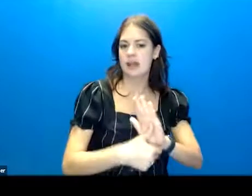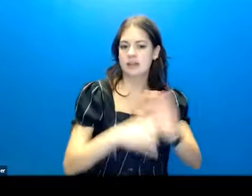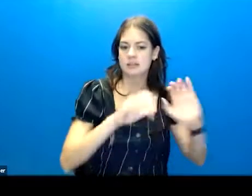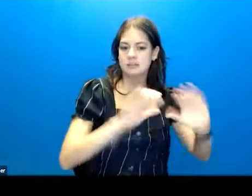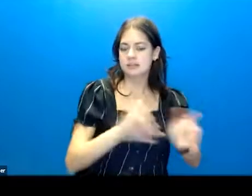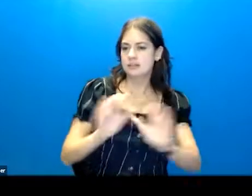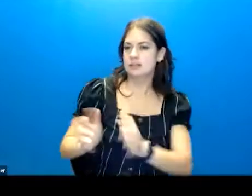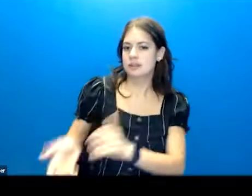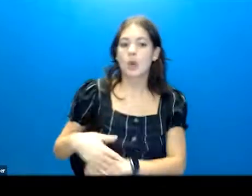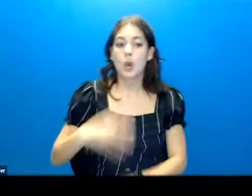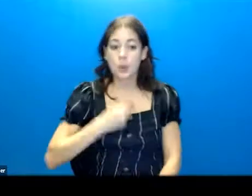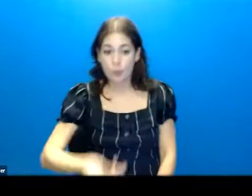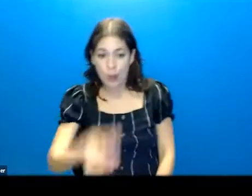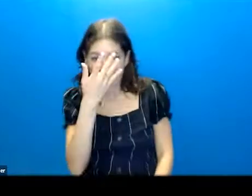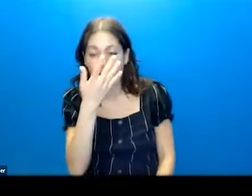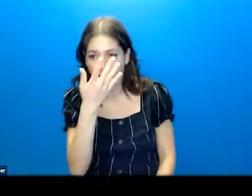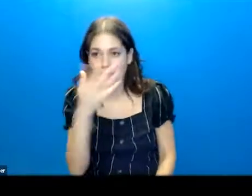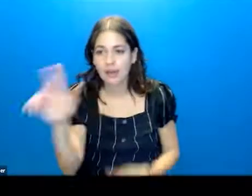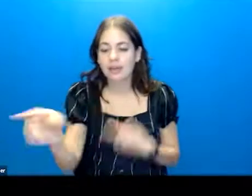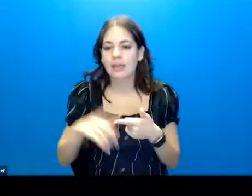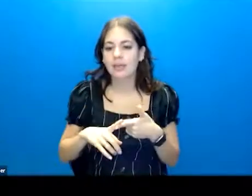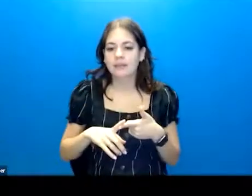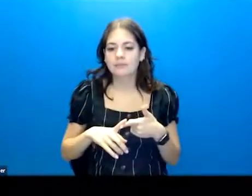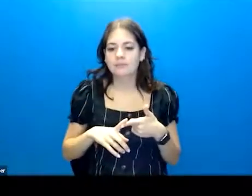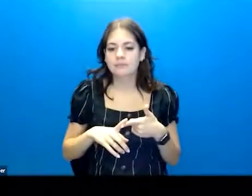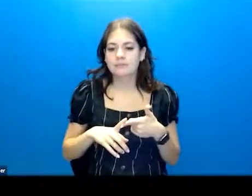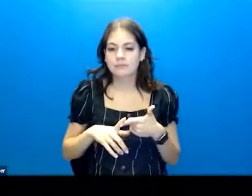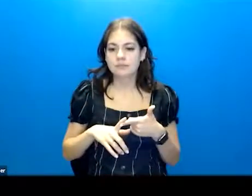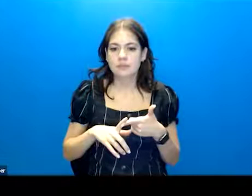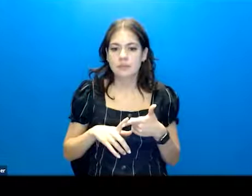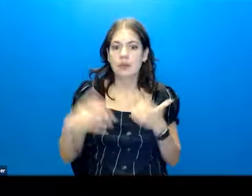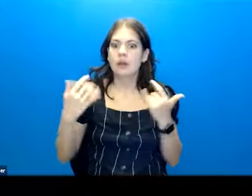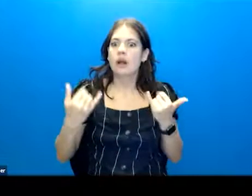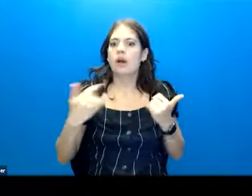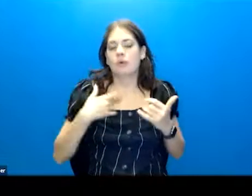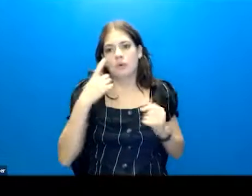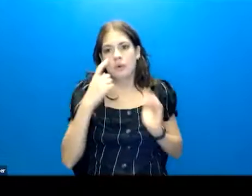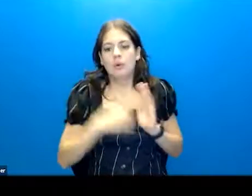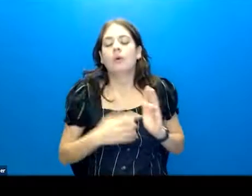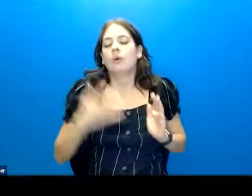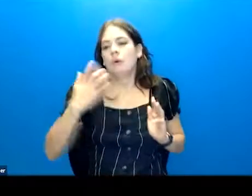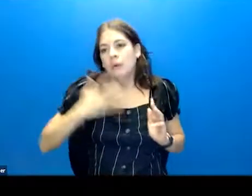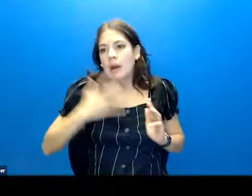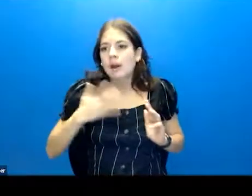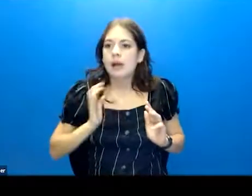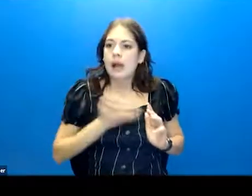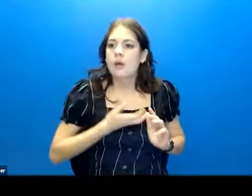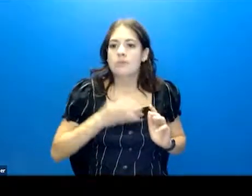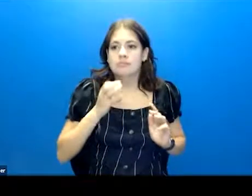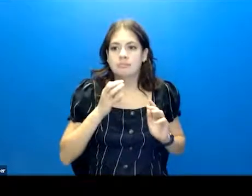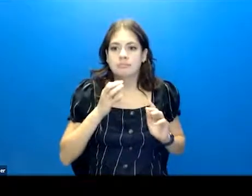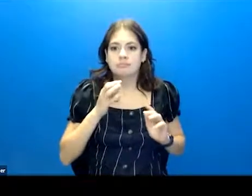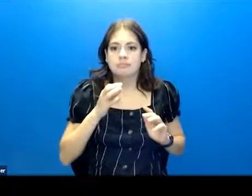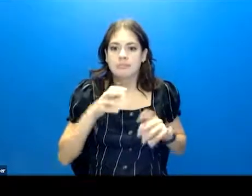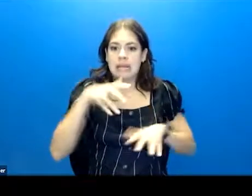identify as white, Caucasian. And then the epidemic of suicide we have in our Native American,